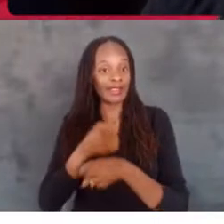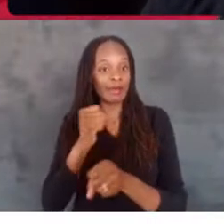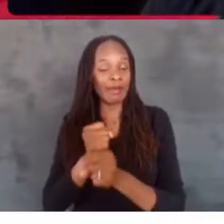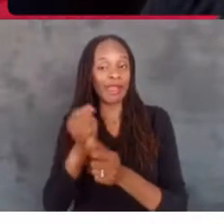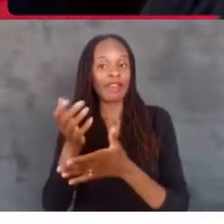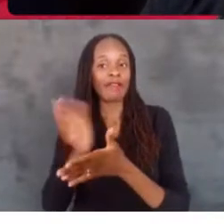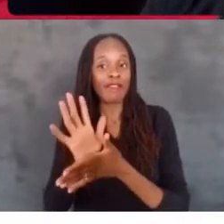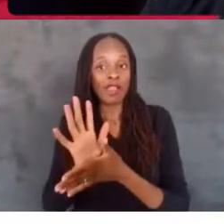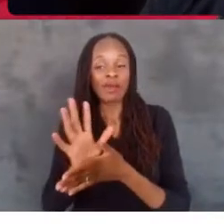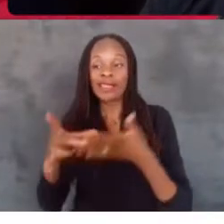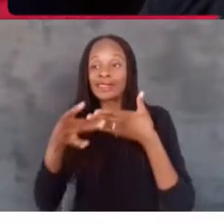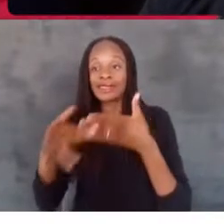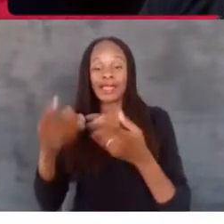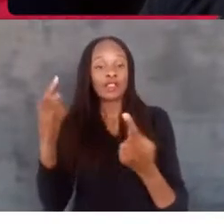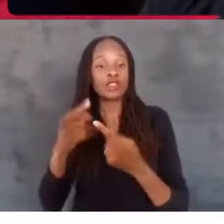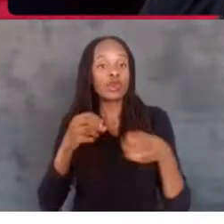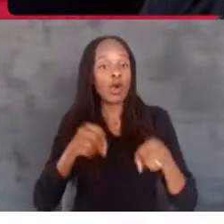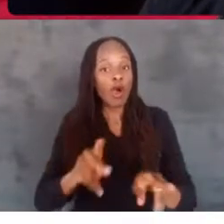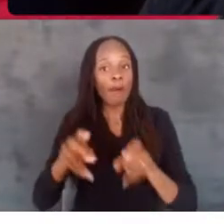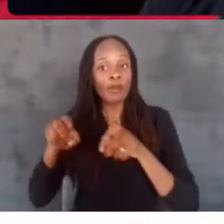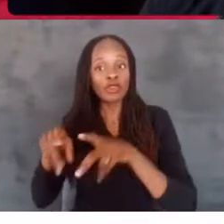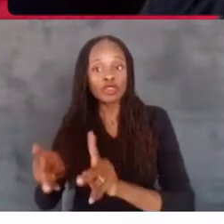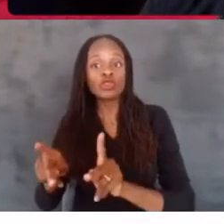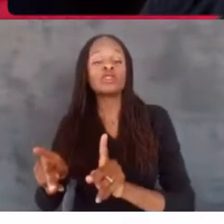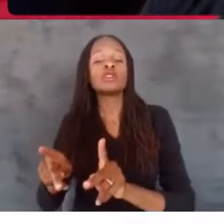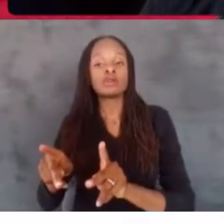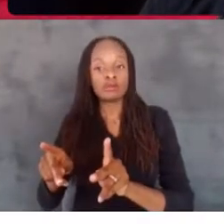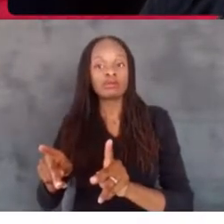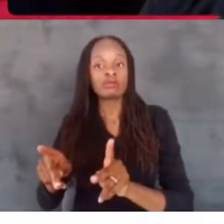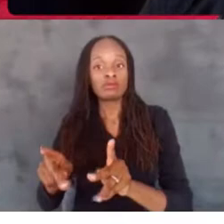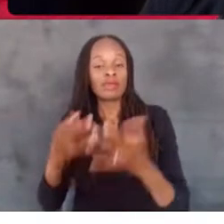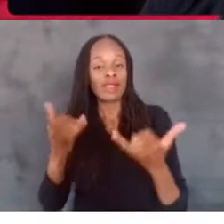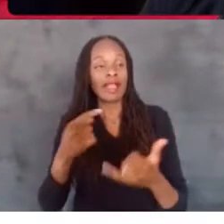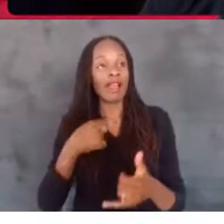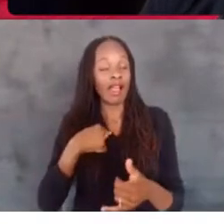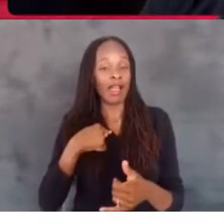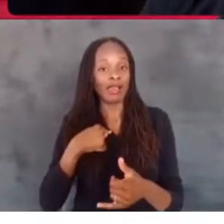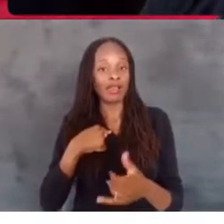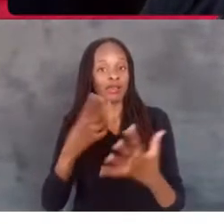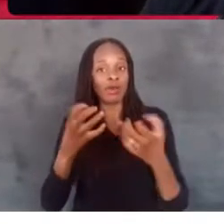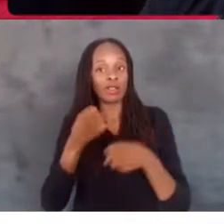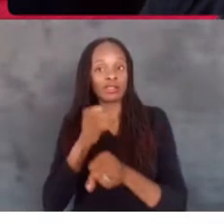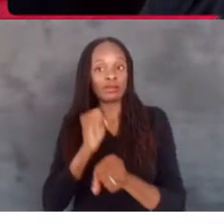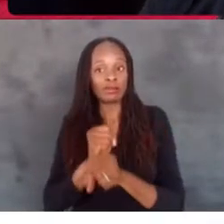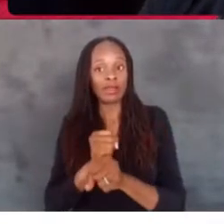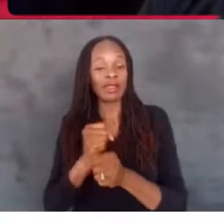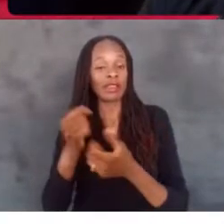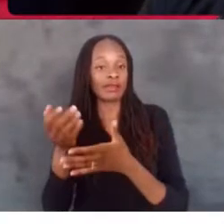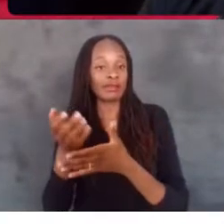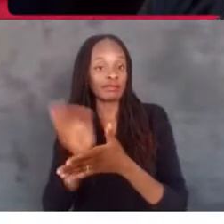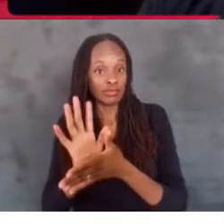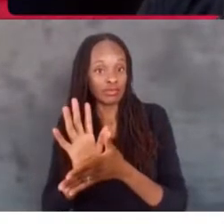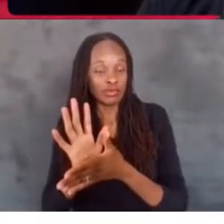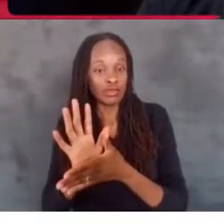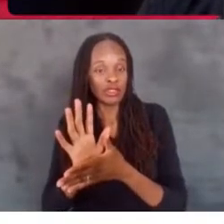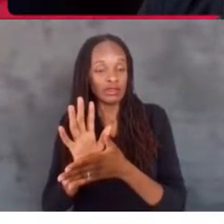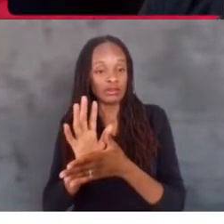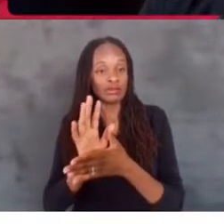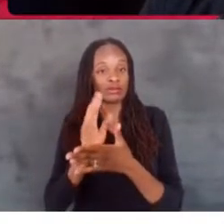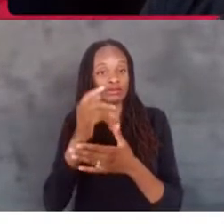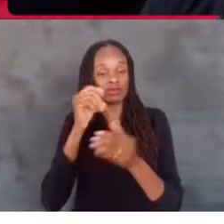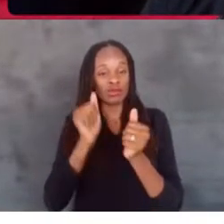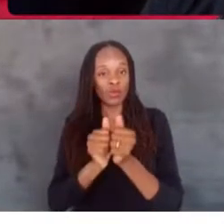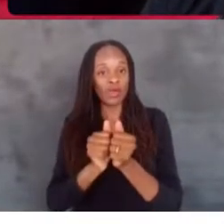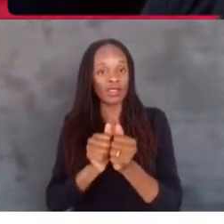to opportunities. I'm looking into making a feature version of Fish Don't Care When It Rains. And I'm also planning